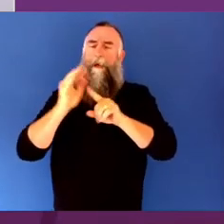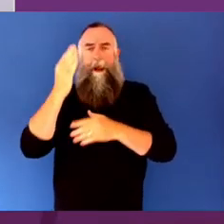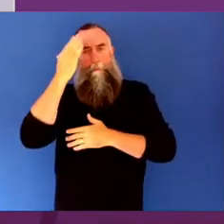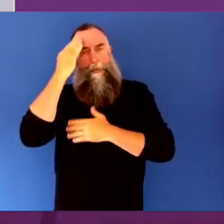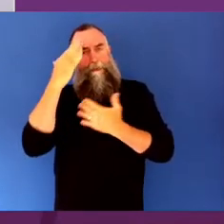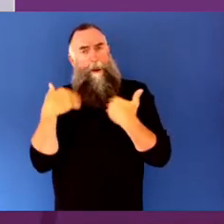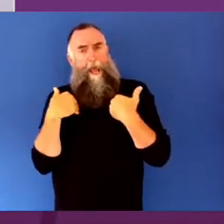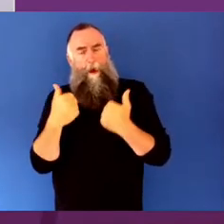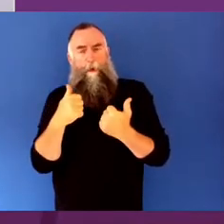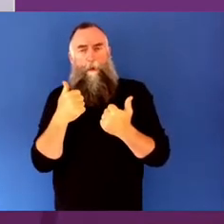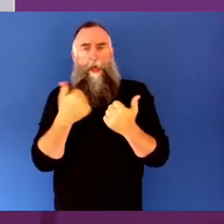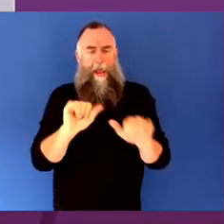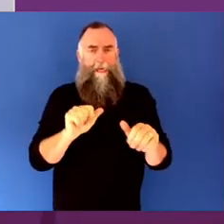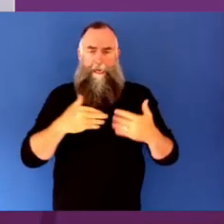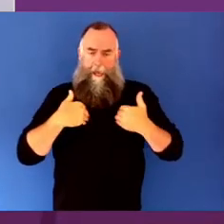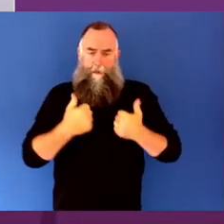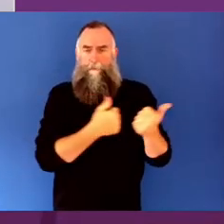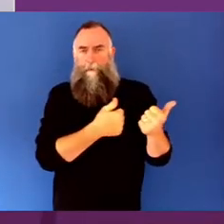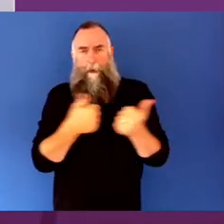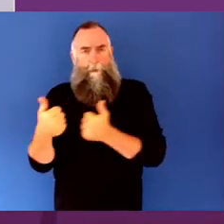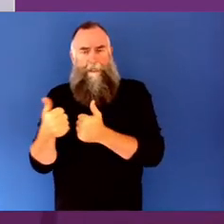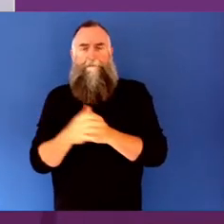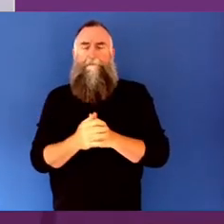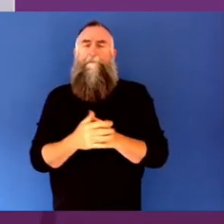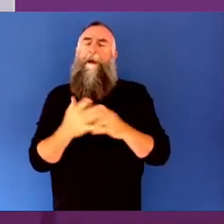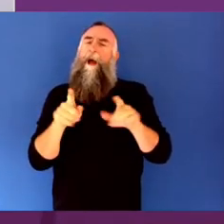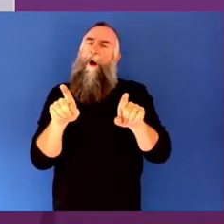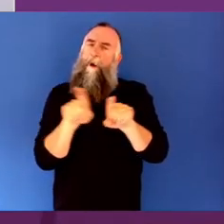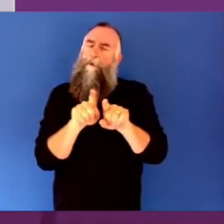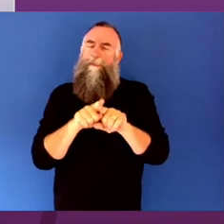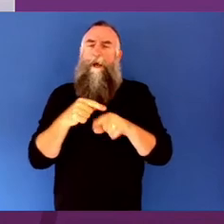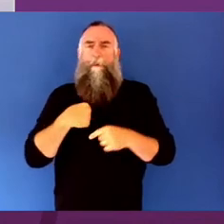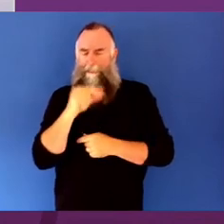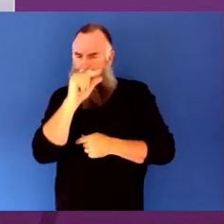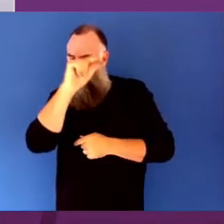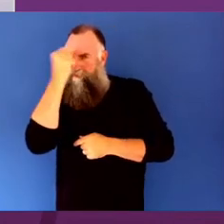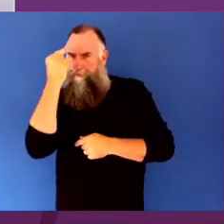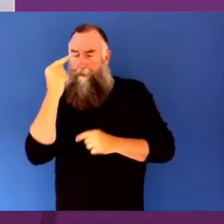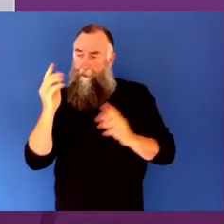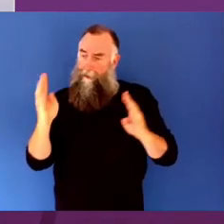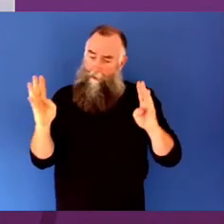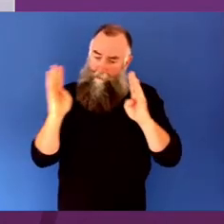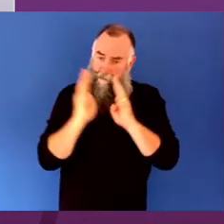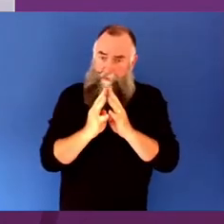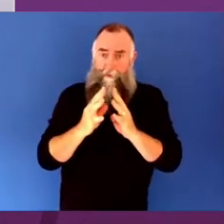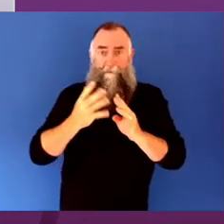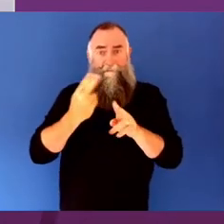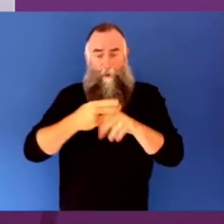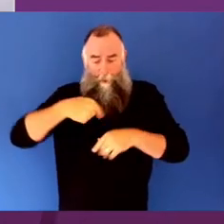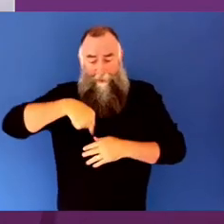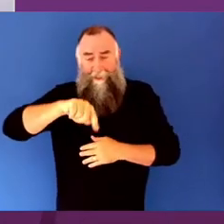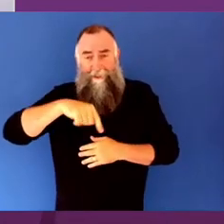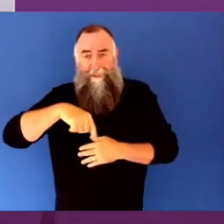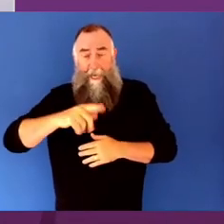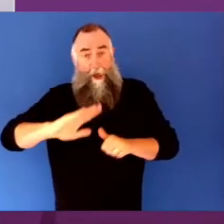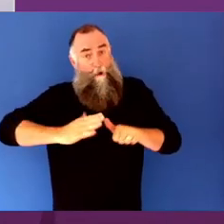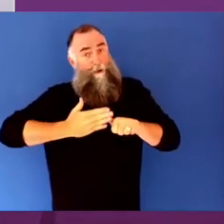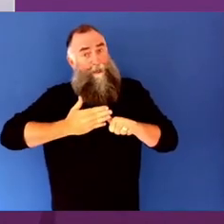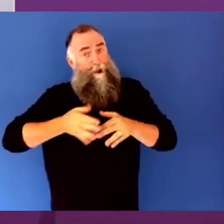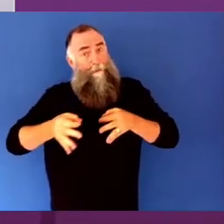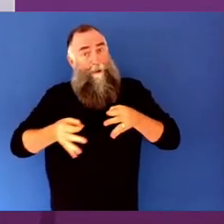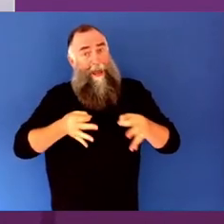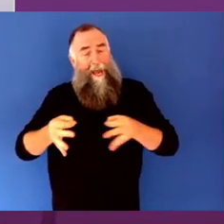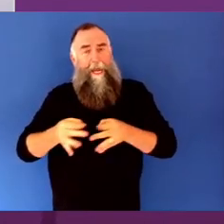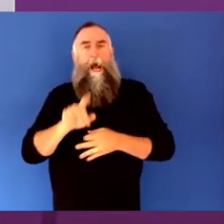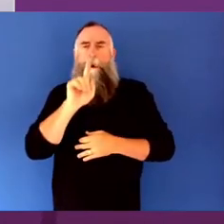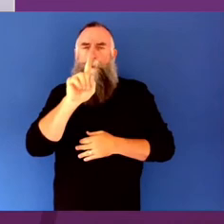Our original plan to bring people together this year has been disrupted by COVID, but we wanted to keep the momentum going around